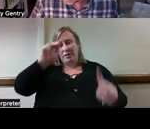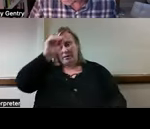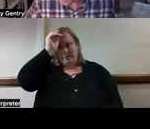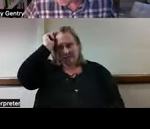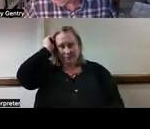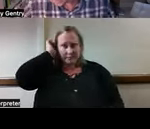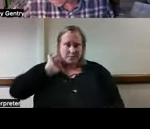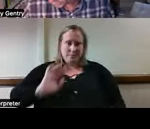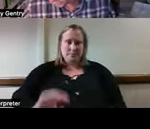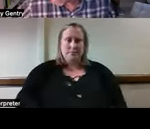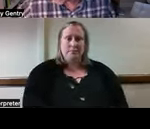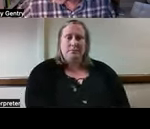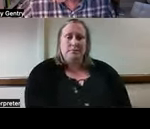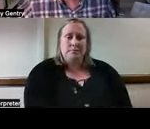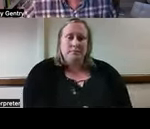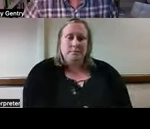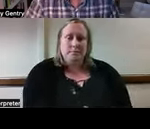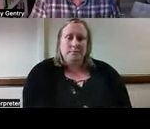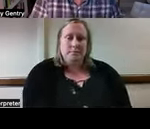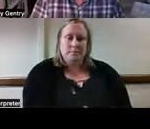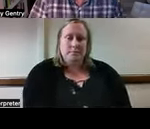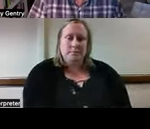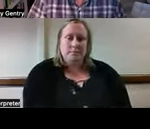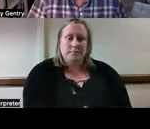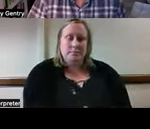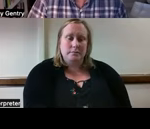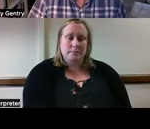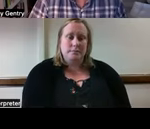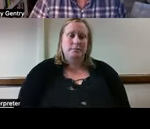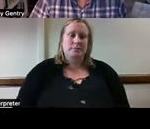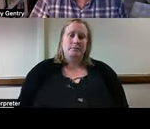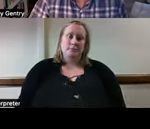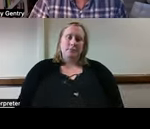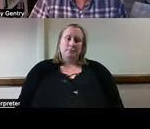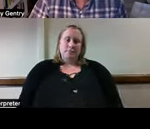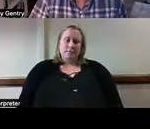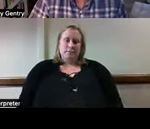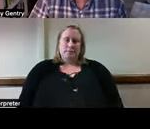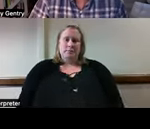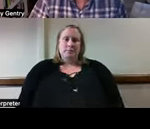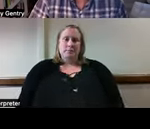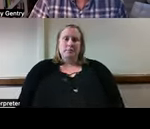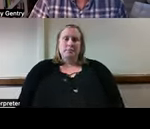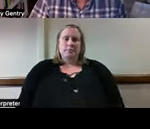with, I feel like, lots of variables. So I'm what everybody thinks.